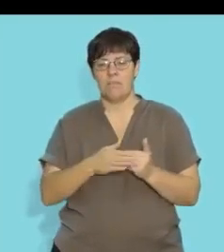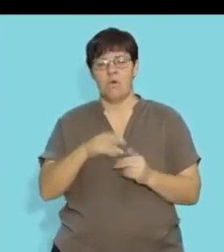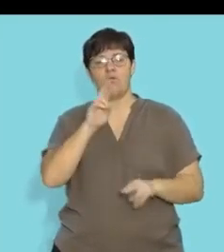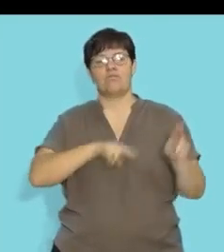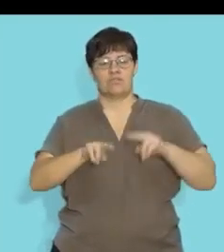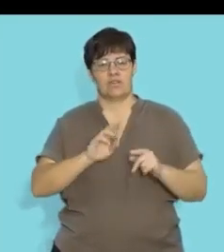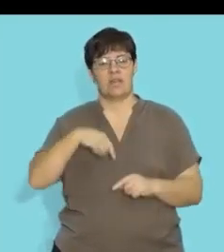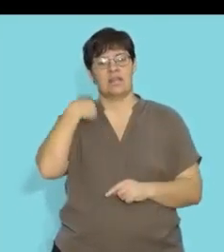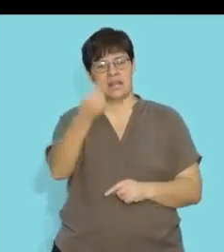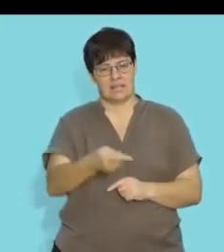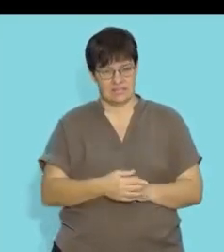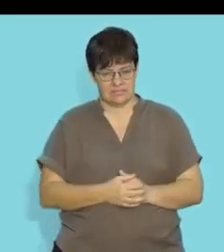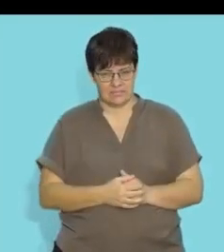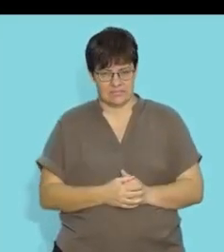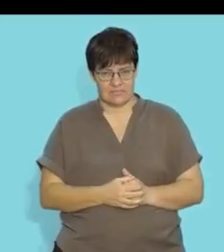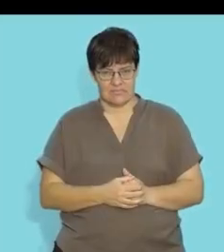the next bit